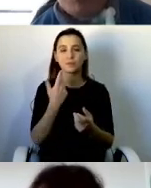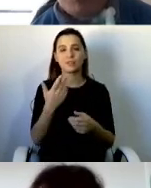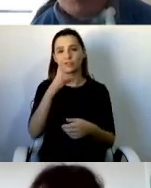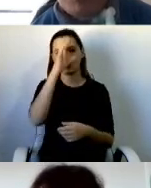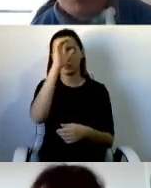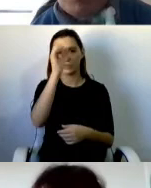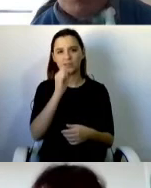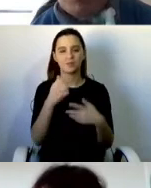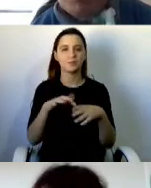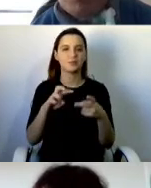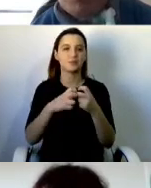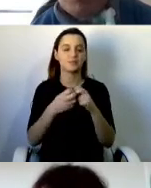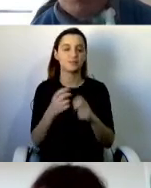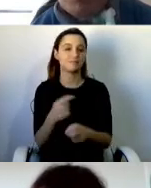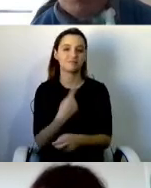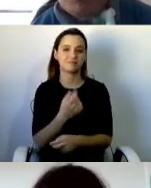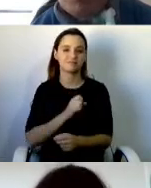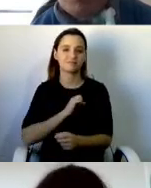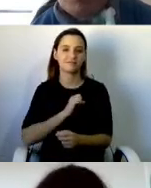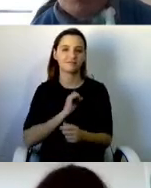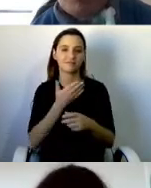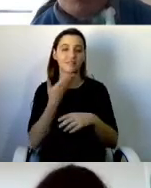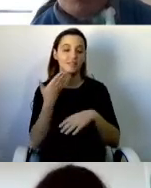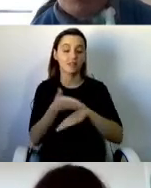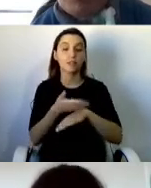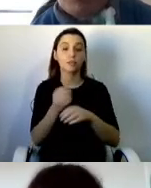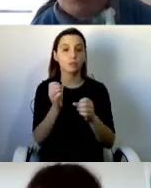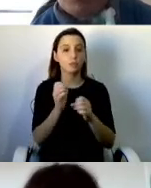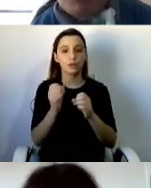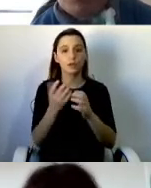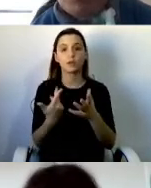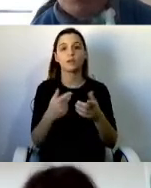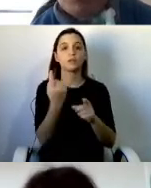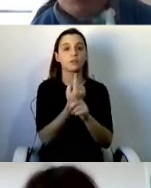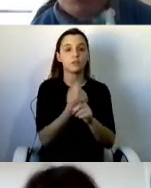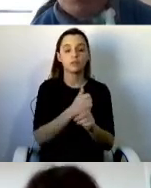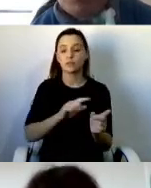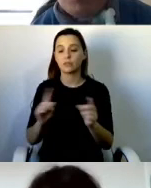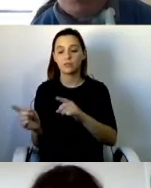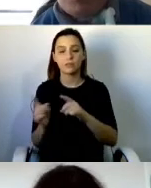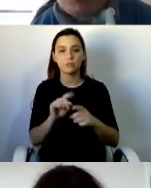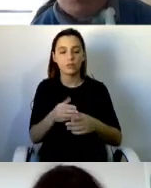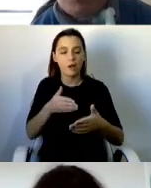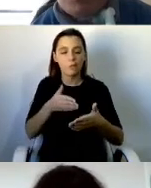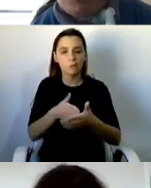services, transport, that we are stuck in the house.